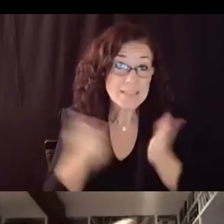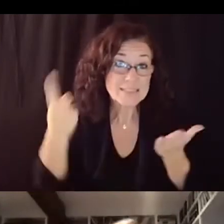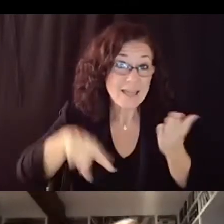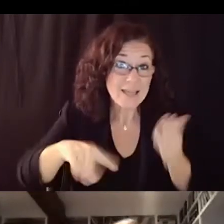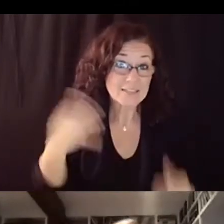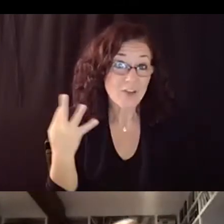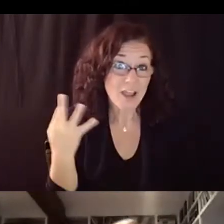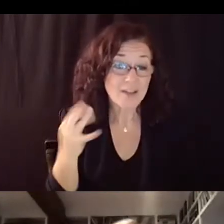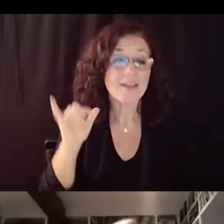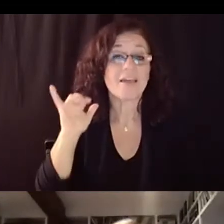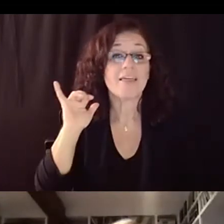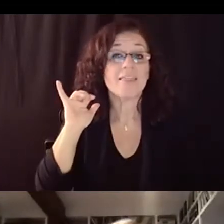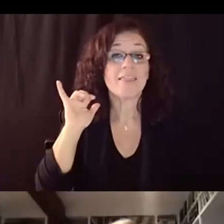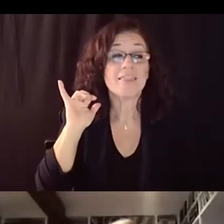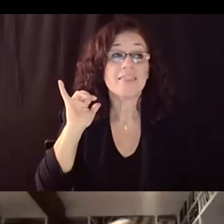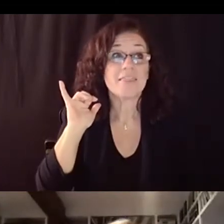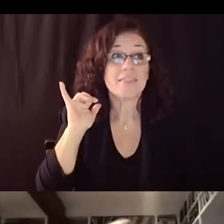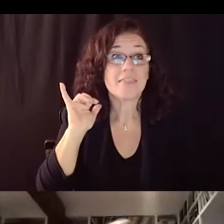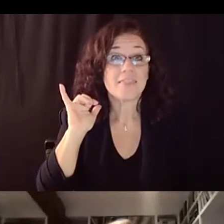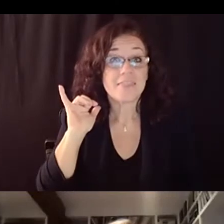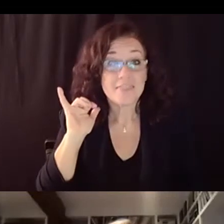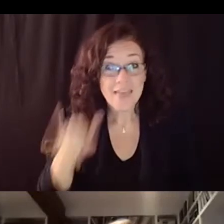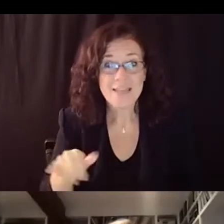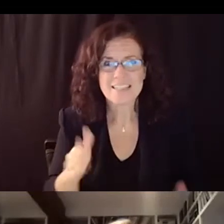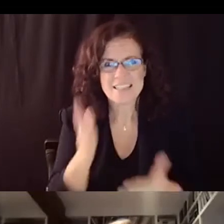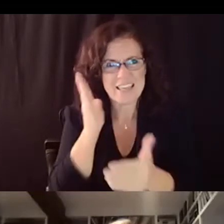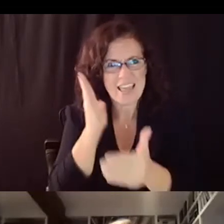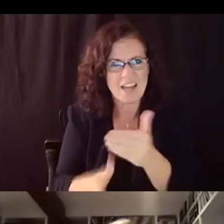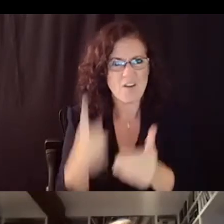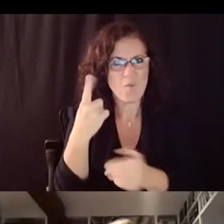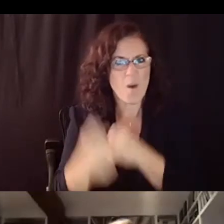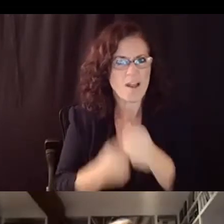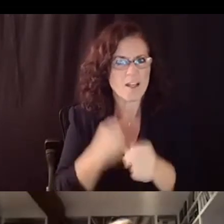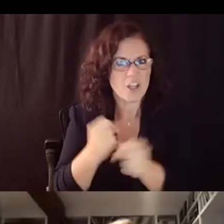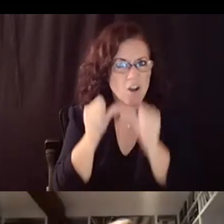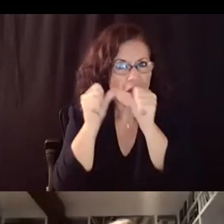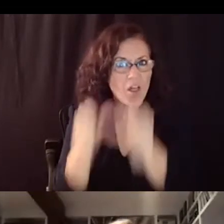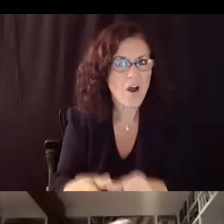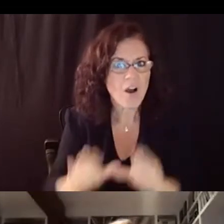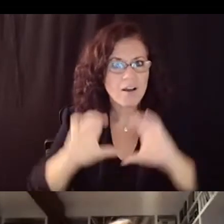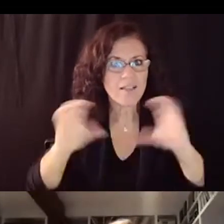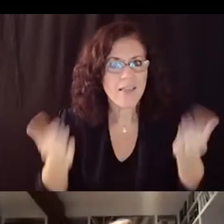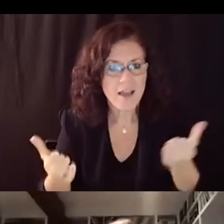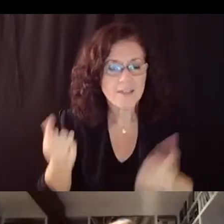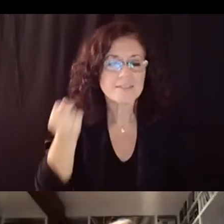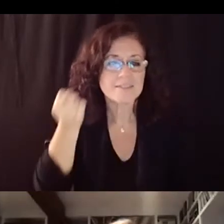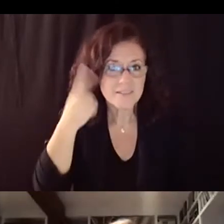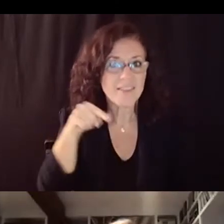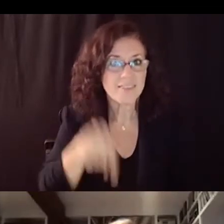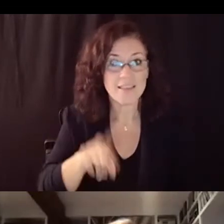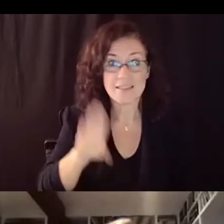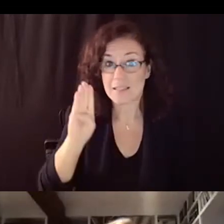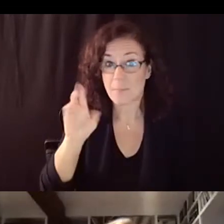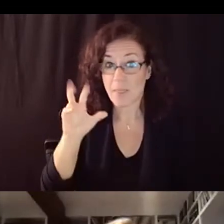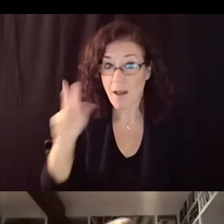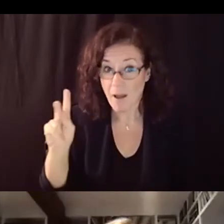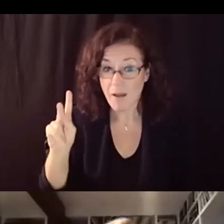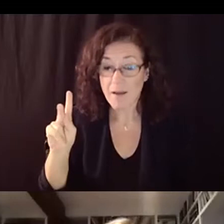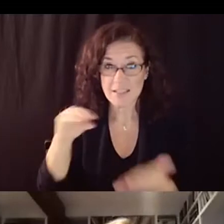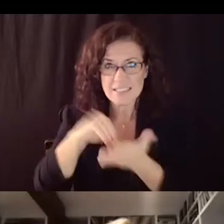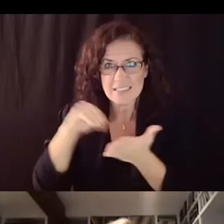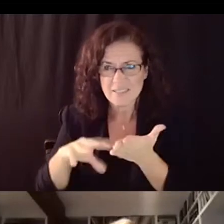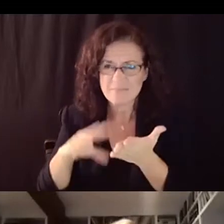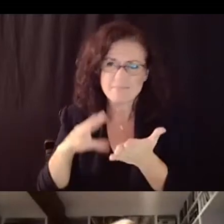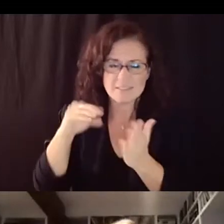end of the race for a year-long class for us because remember everyone's on block schedule this is the end this is like june grades